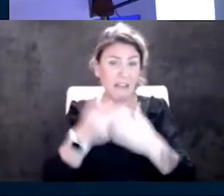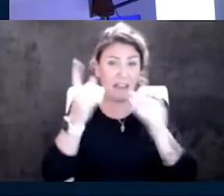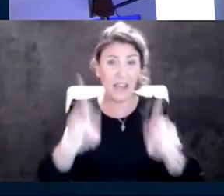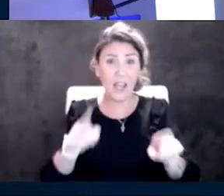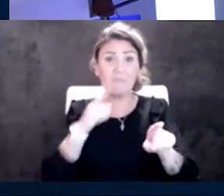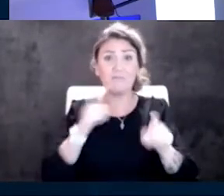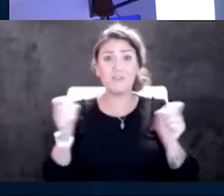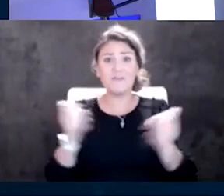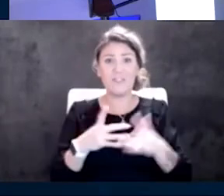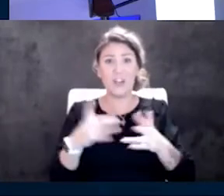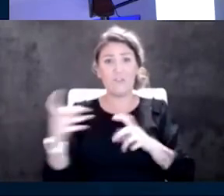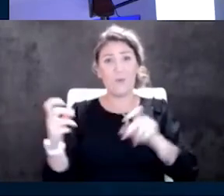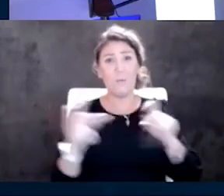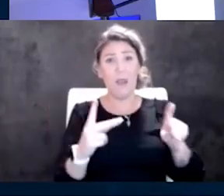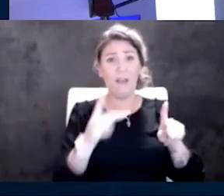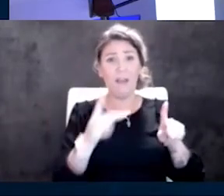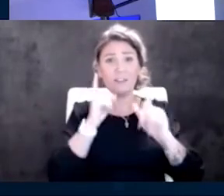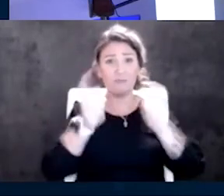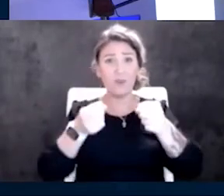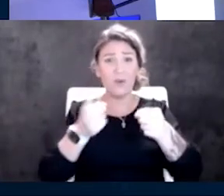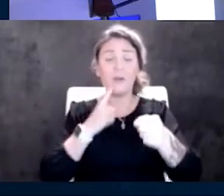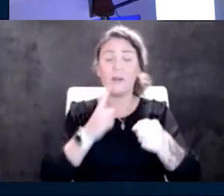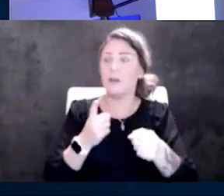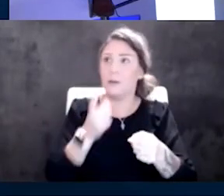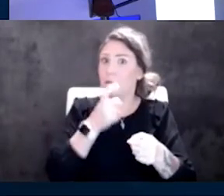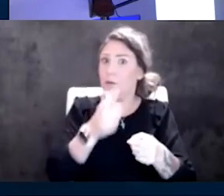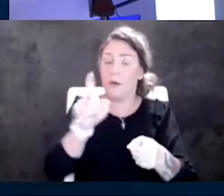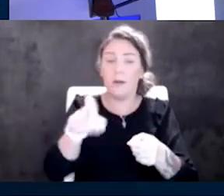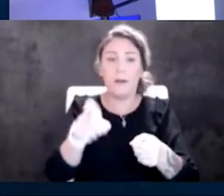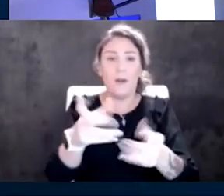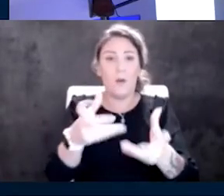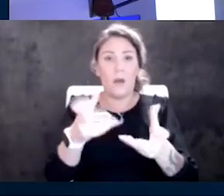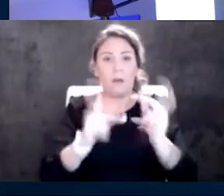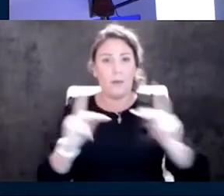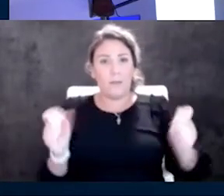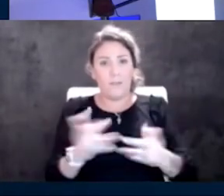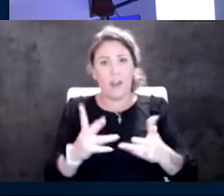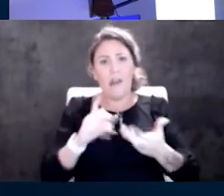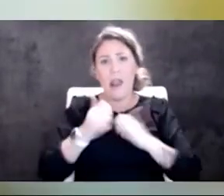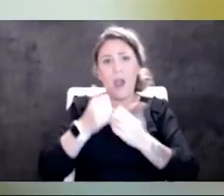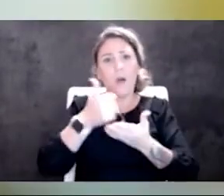of going back and donating and we don't need that. So how can we help her out? What was that all about?